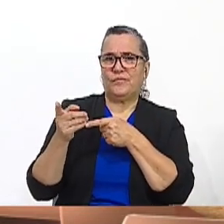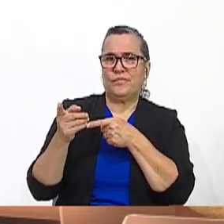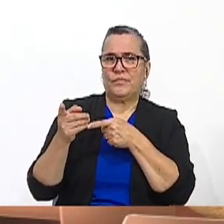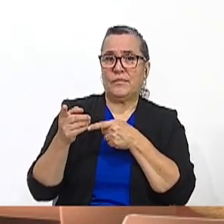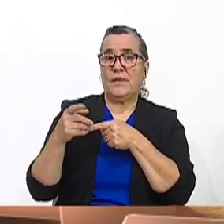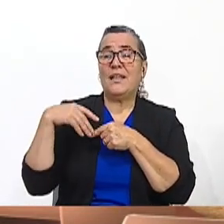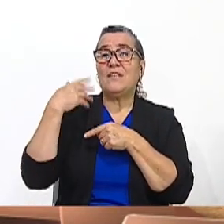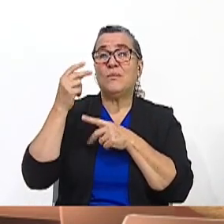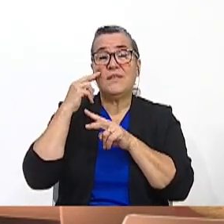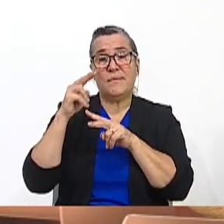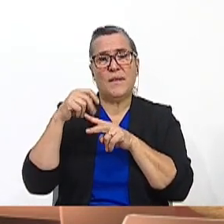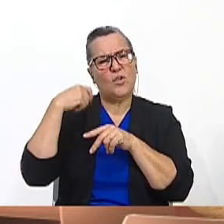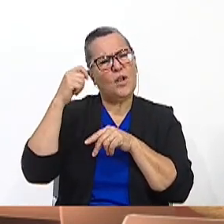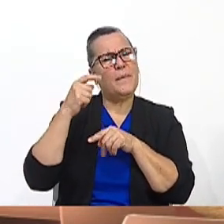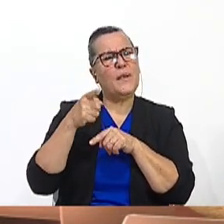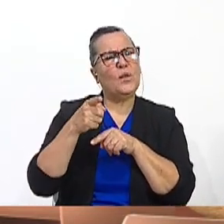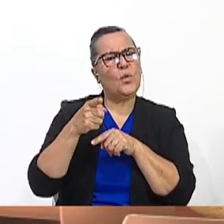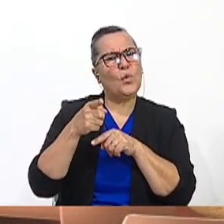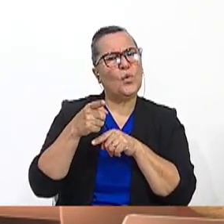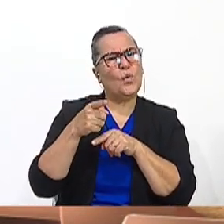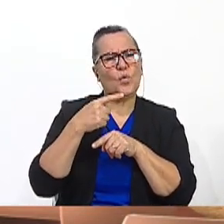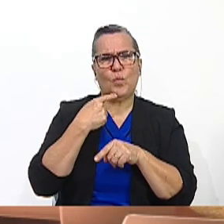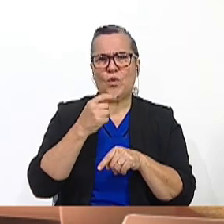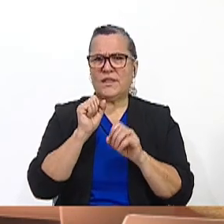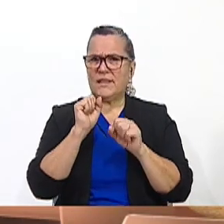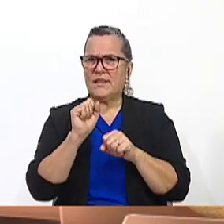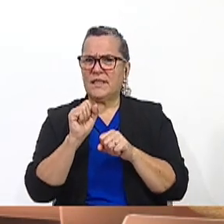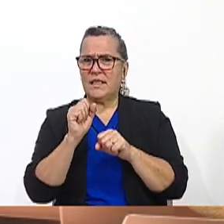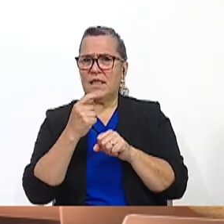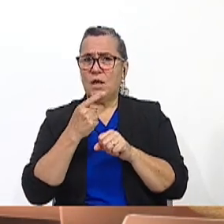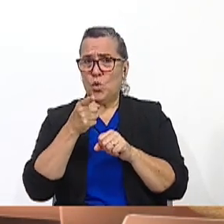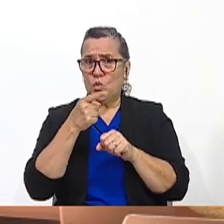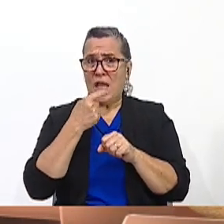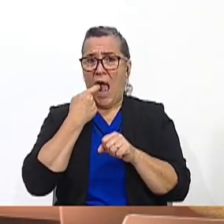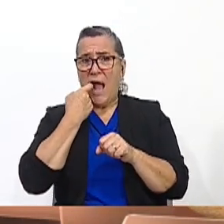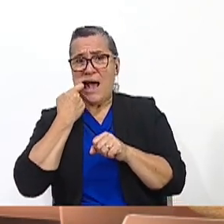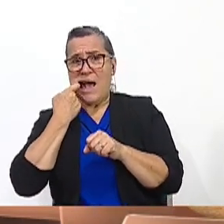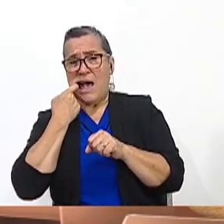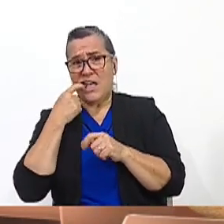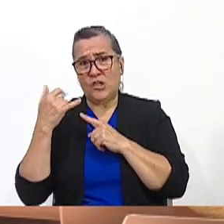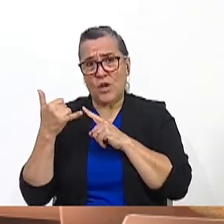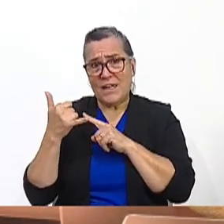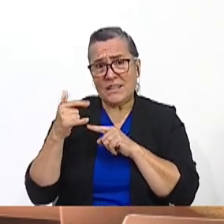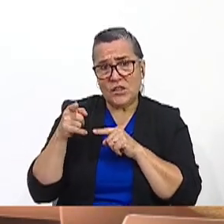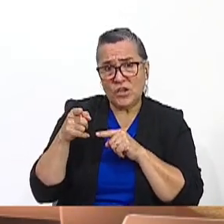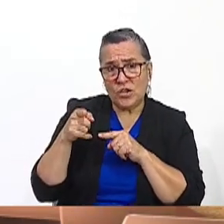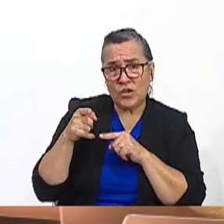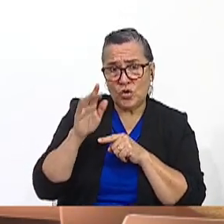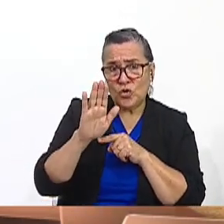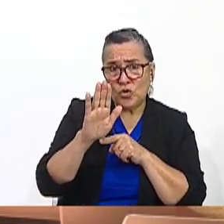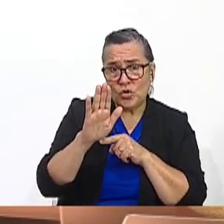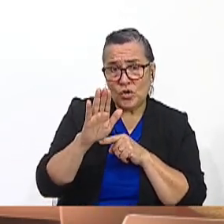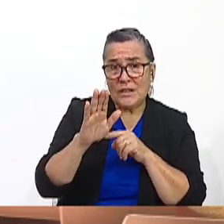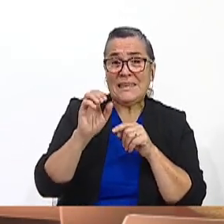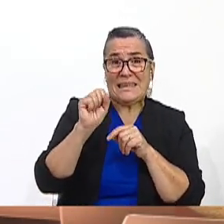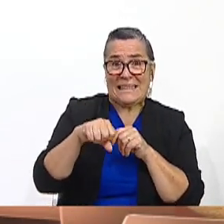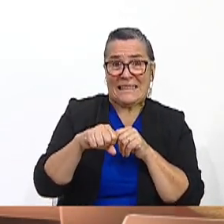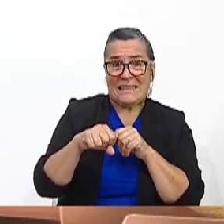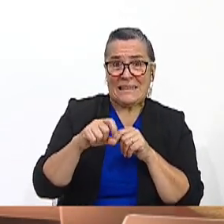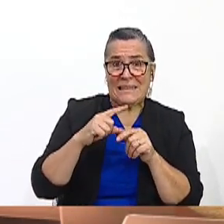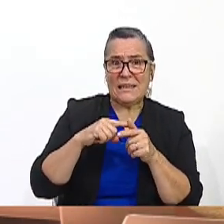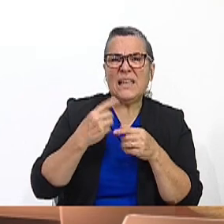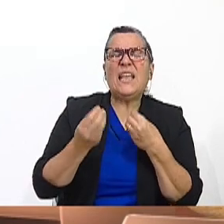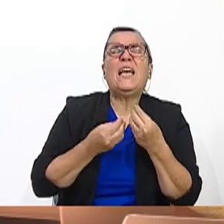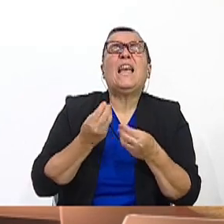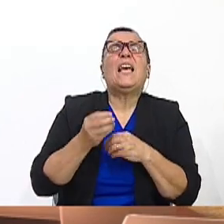the video, can you say that you are addicted to your phones? If yes, what can you